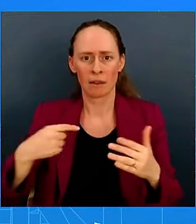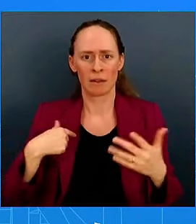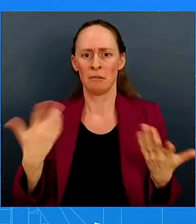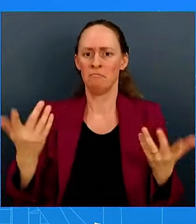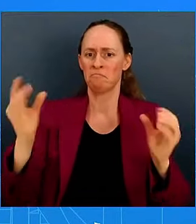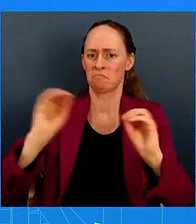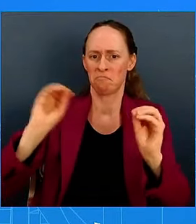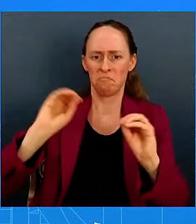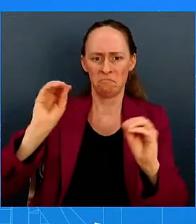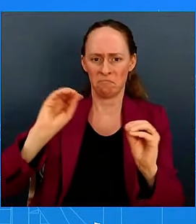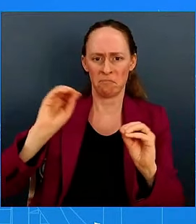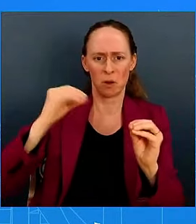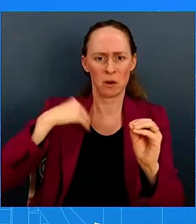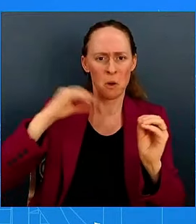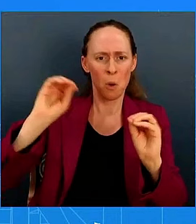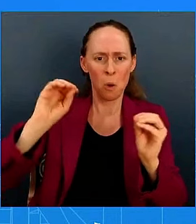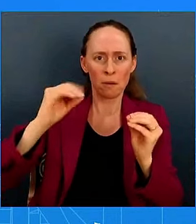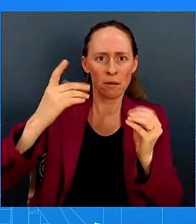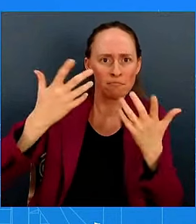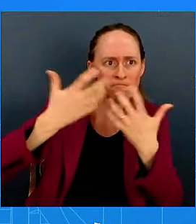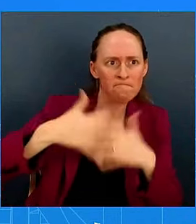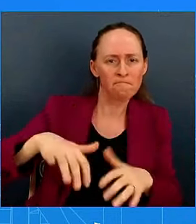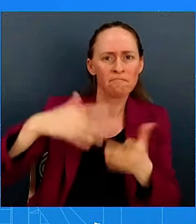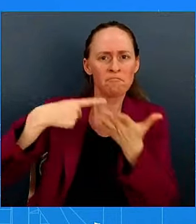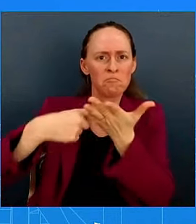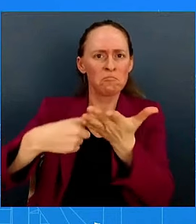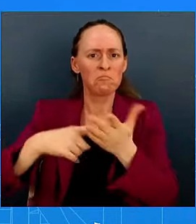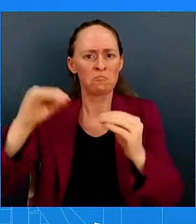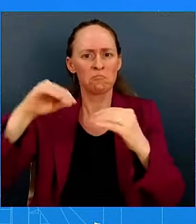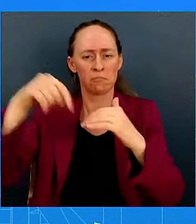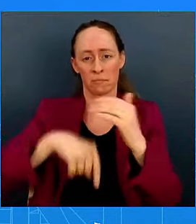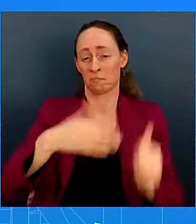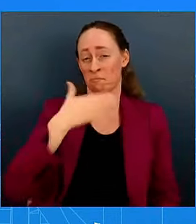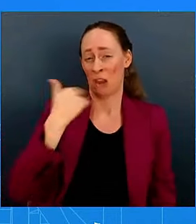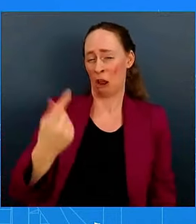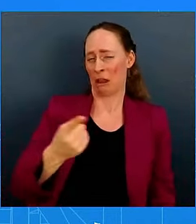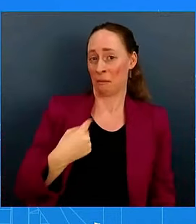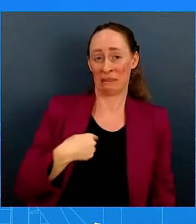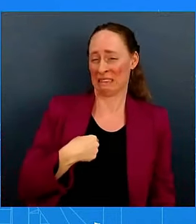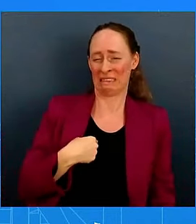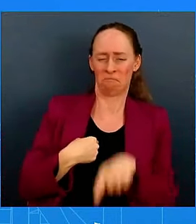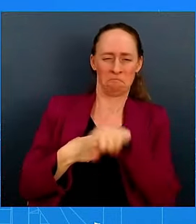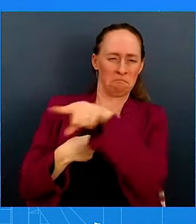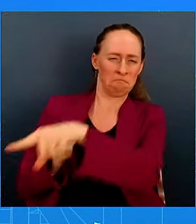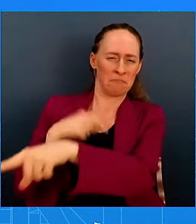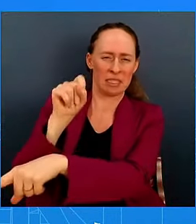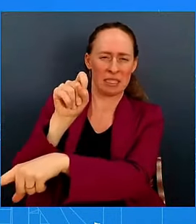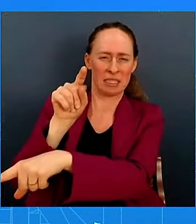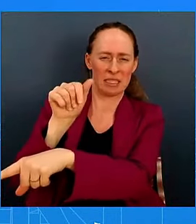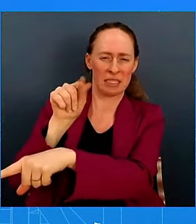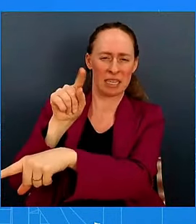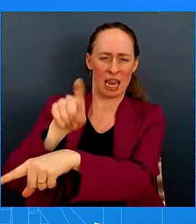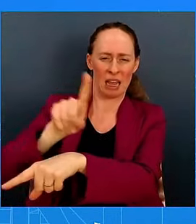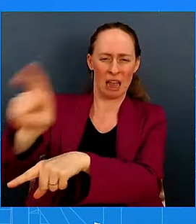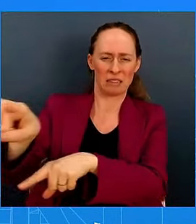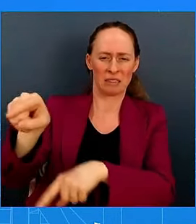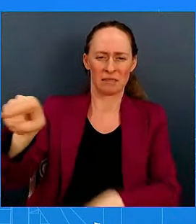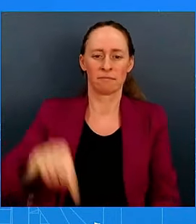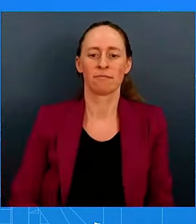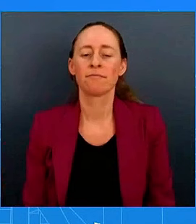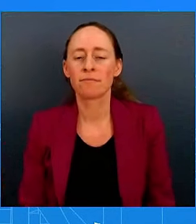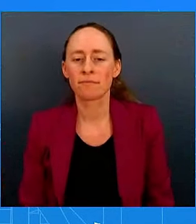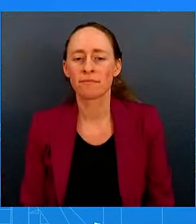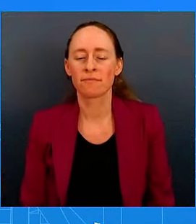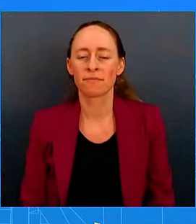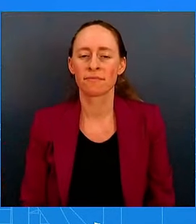about. I that's a better question really put to the State Department. I think you know, Laura, particularly from covering the Pentagon, we have on the shelf, we